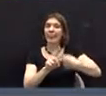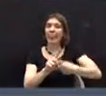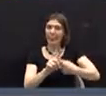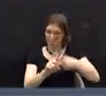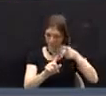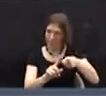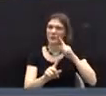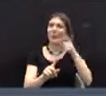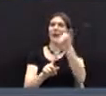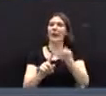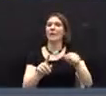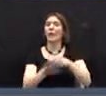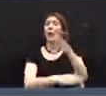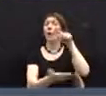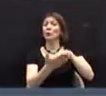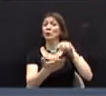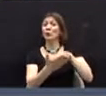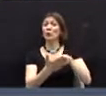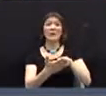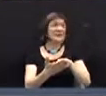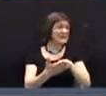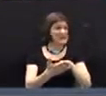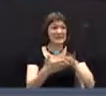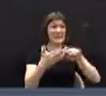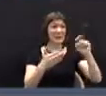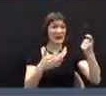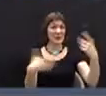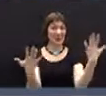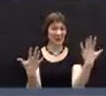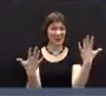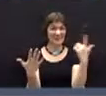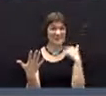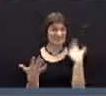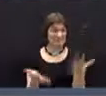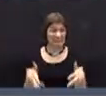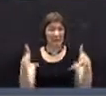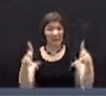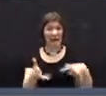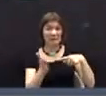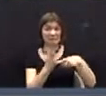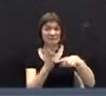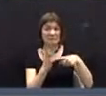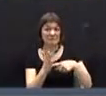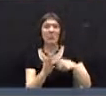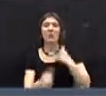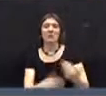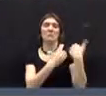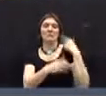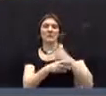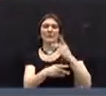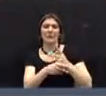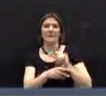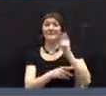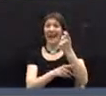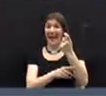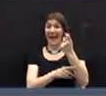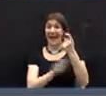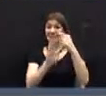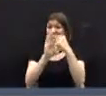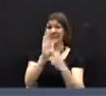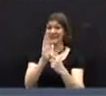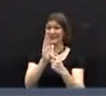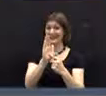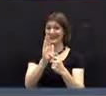payment on any overdue payment of the town tax installment or portion thereof, and that the town tax is assessed on the grand list